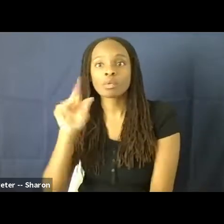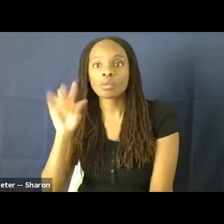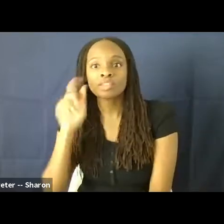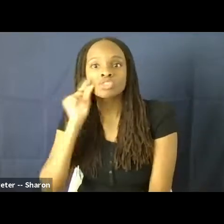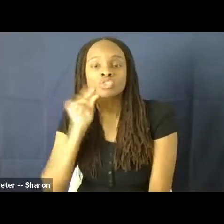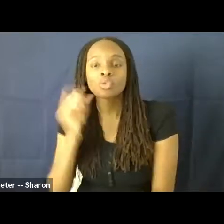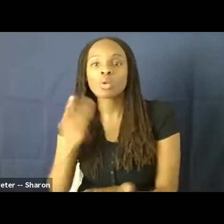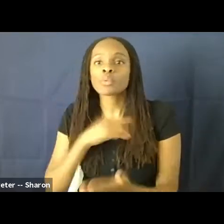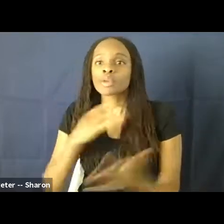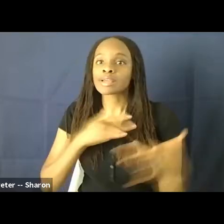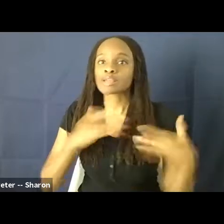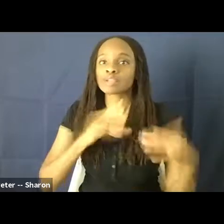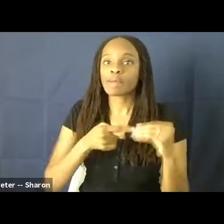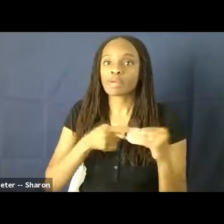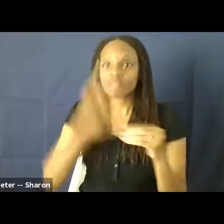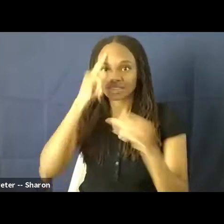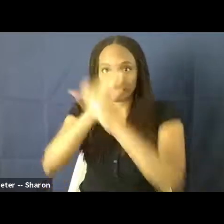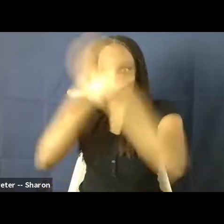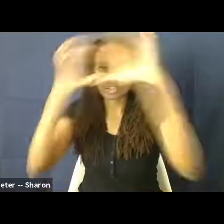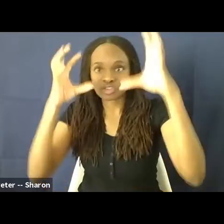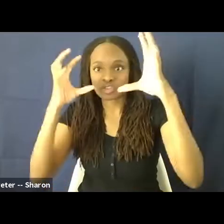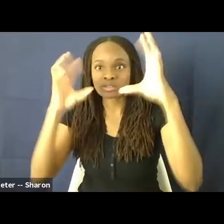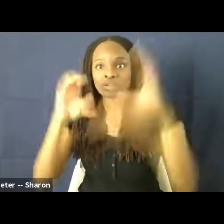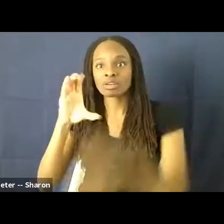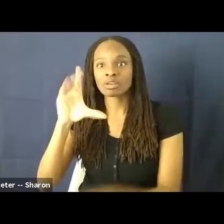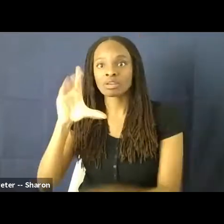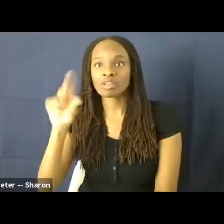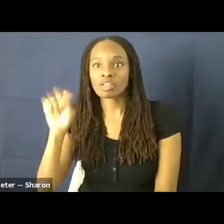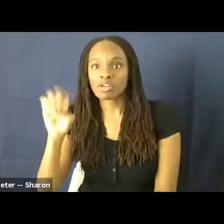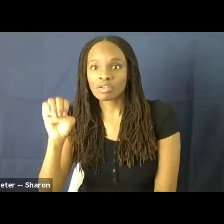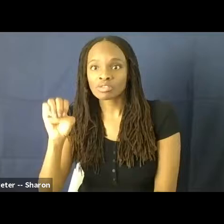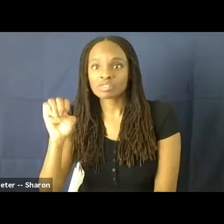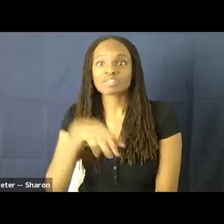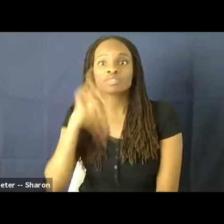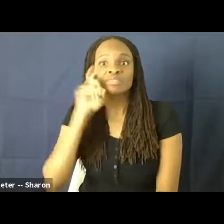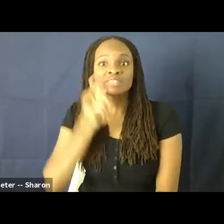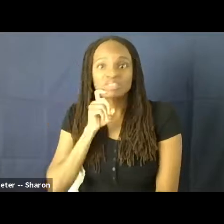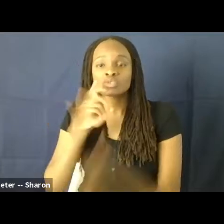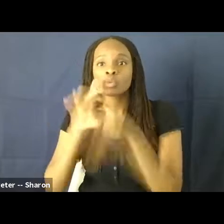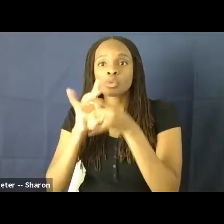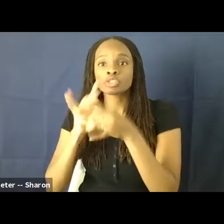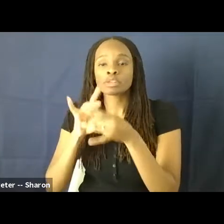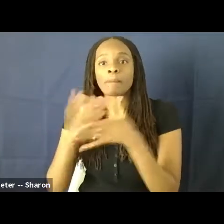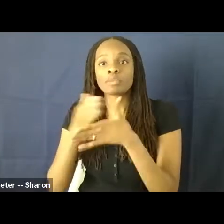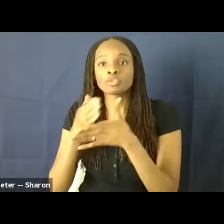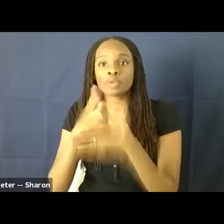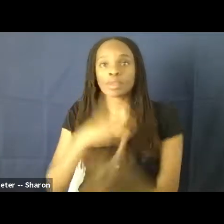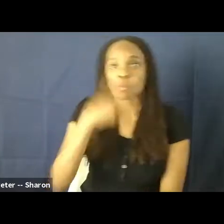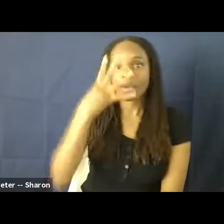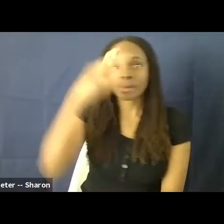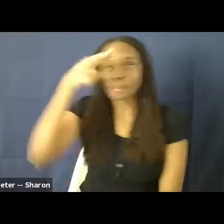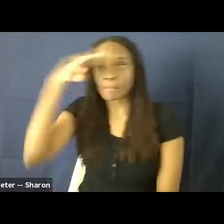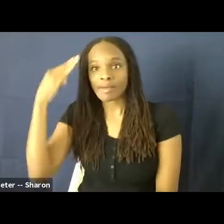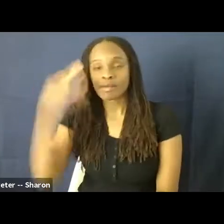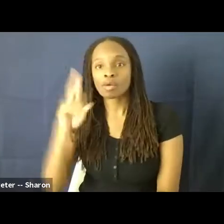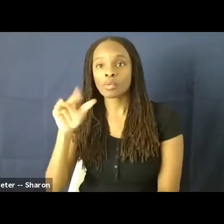concerned about is the miscegenation clause. And the miscegenation clause said that sex relationships between the white and black races are forbidden. And you might think that